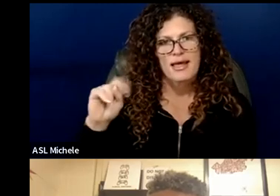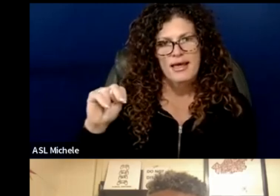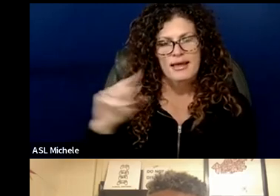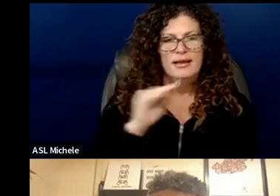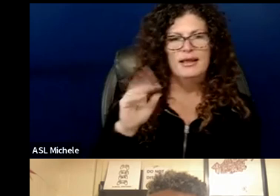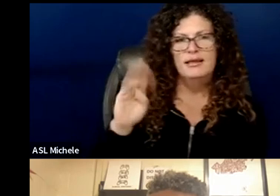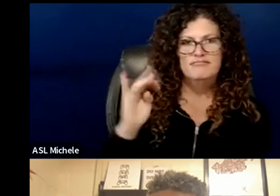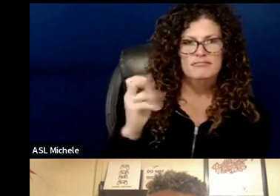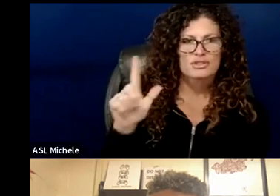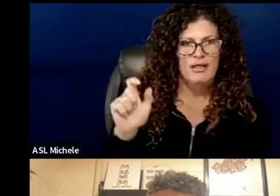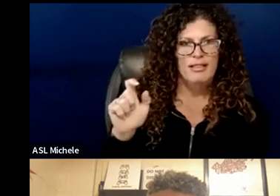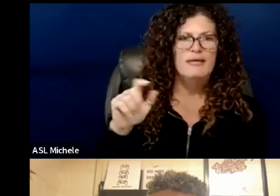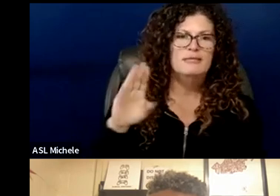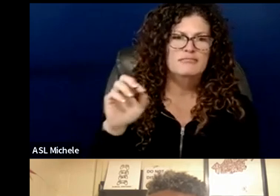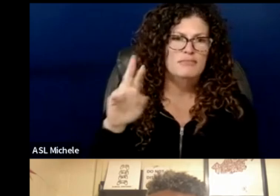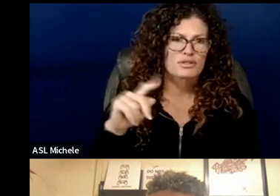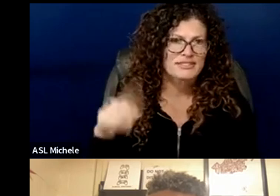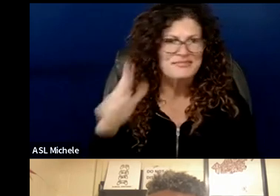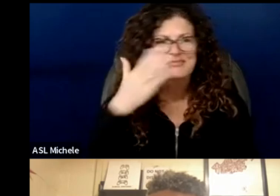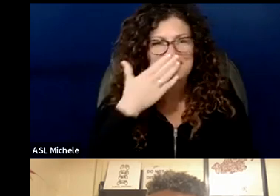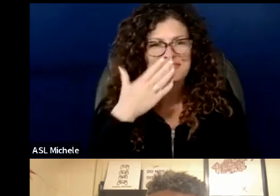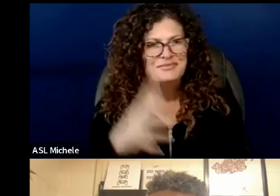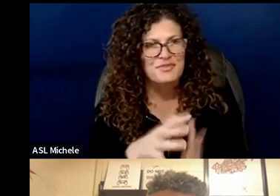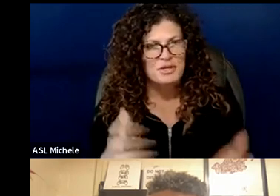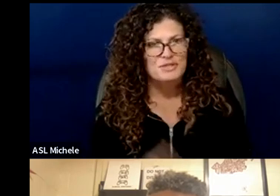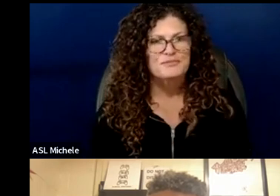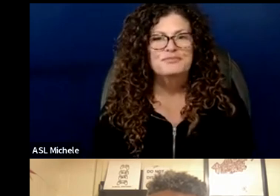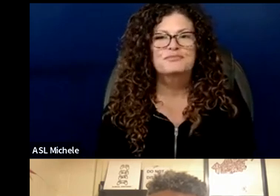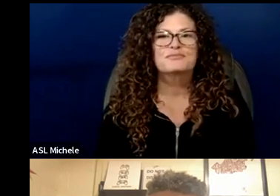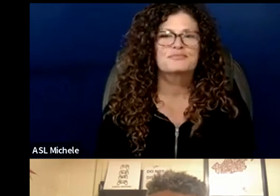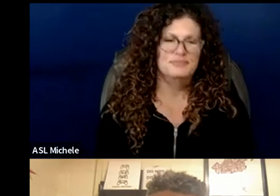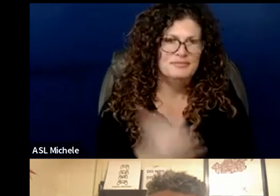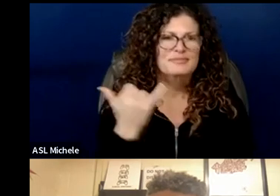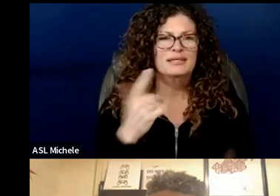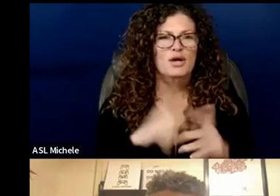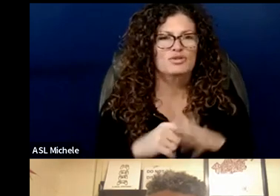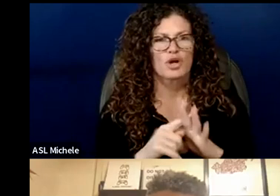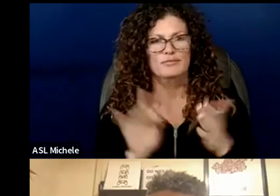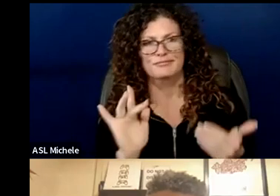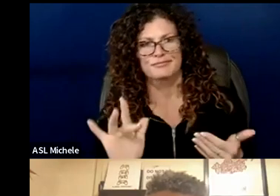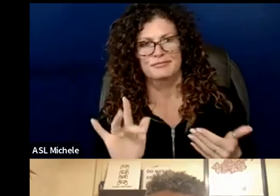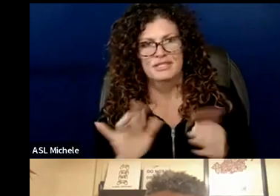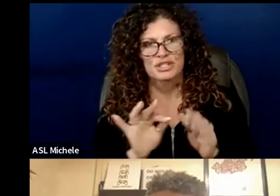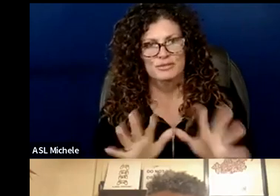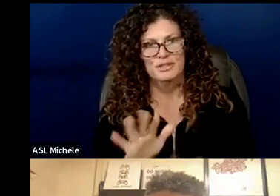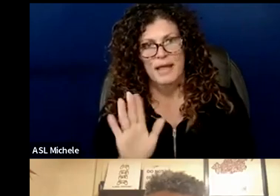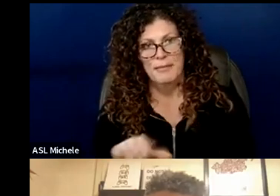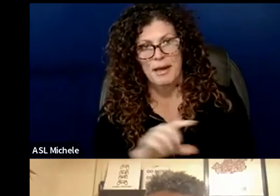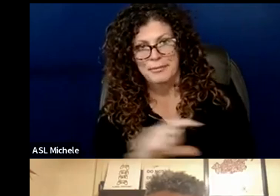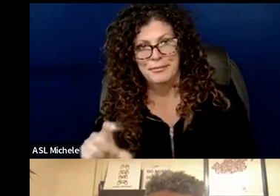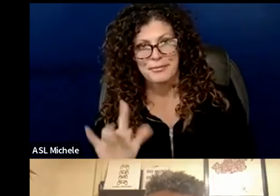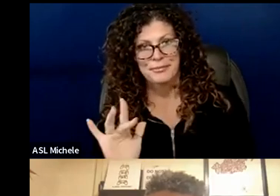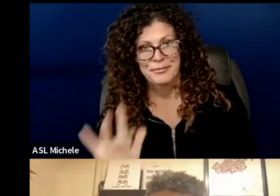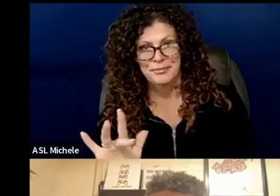michelle martinez thank you very much for your help we will now activate the interpretation icon at the bottom of your screen